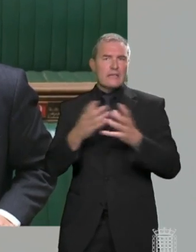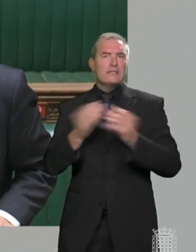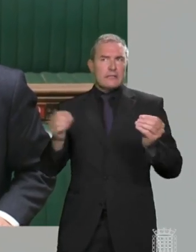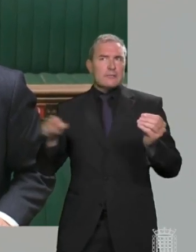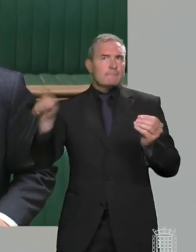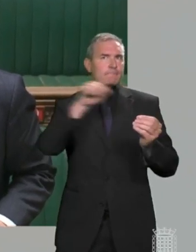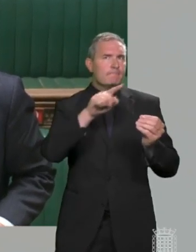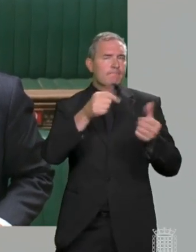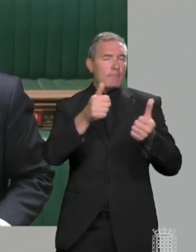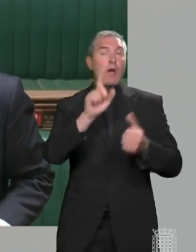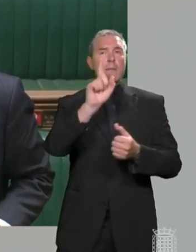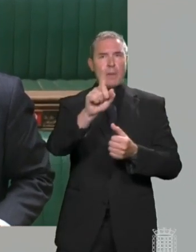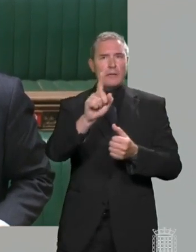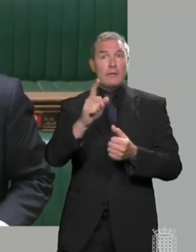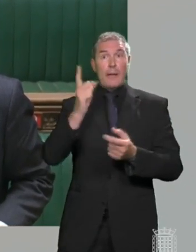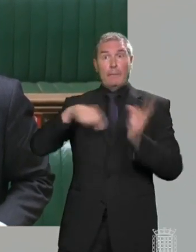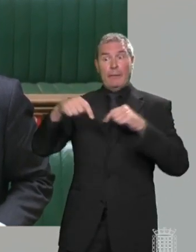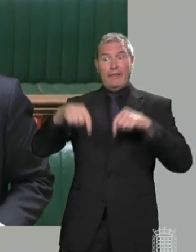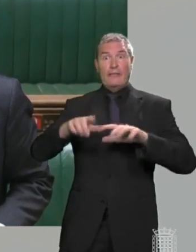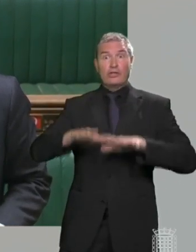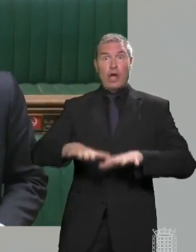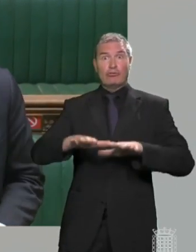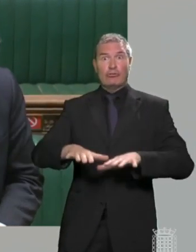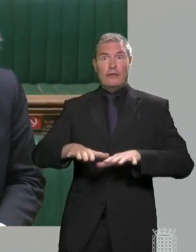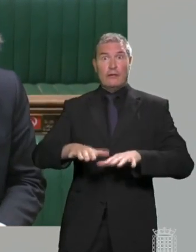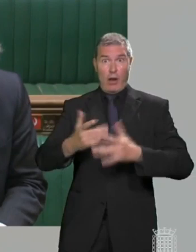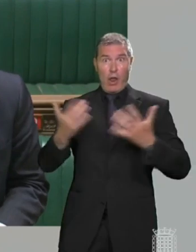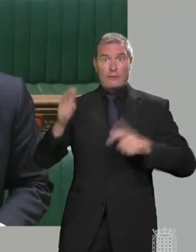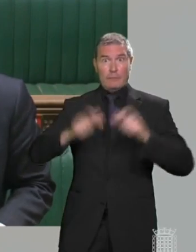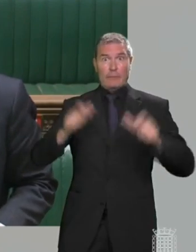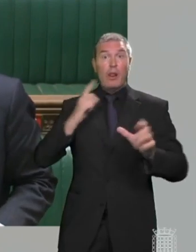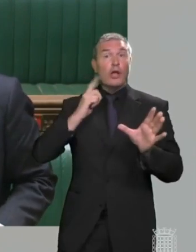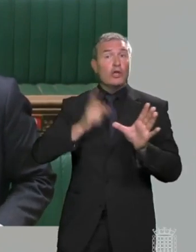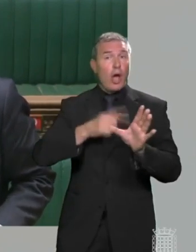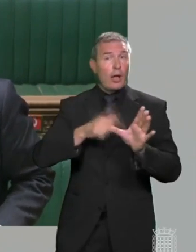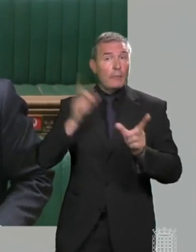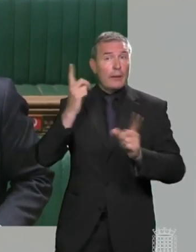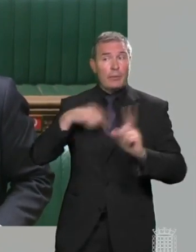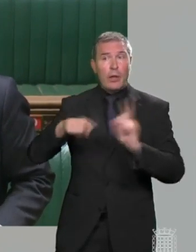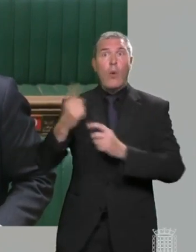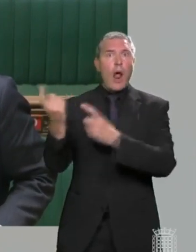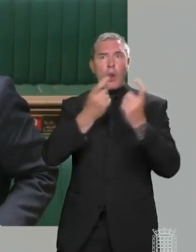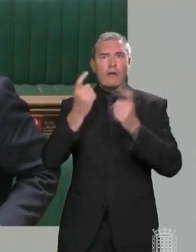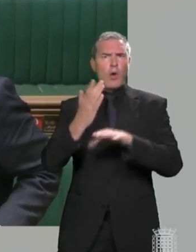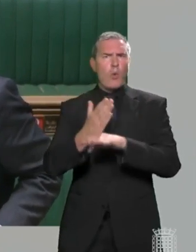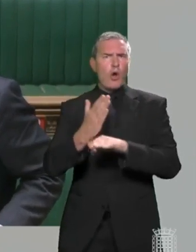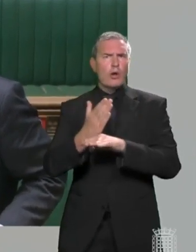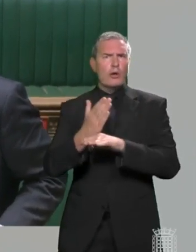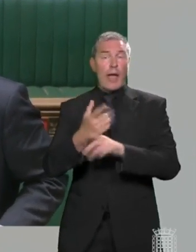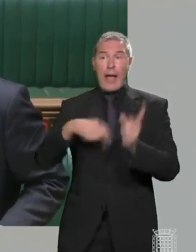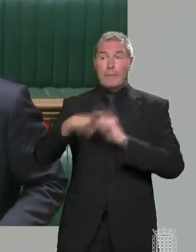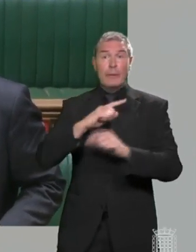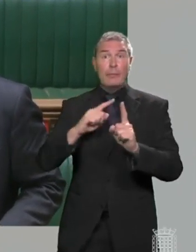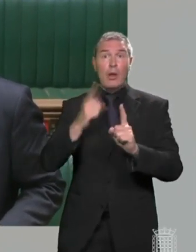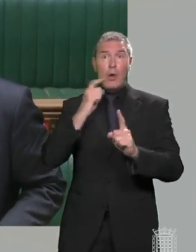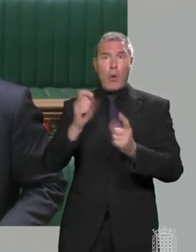But we also have large numbers of people in this country, large numbers of young people who need jobs and large numbers of people who are